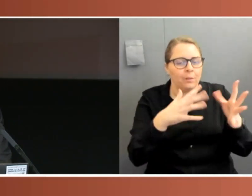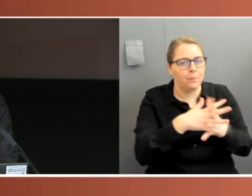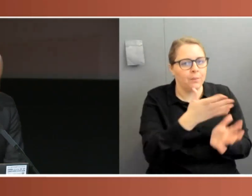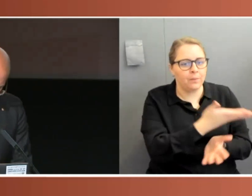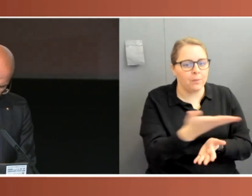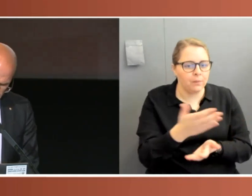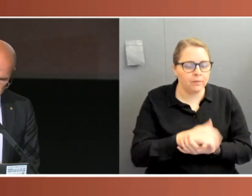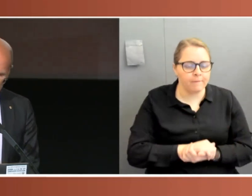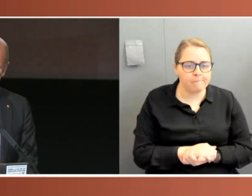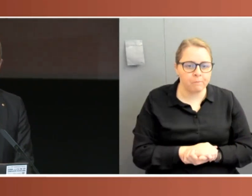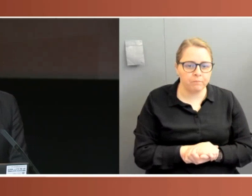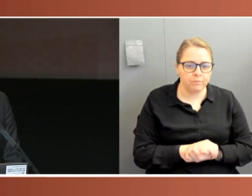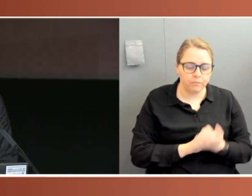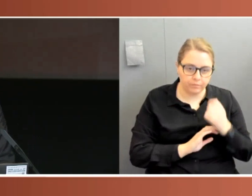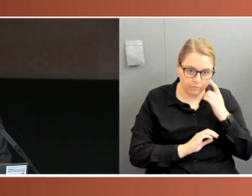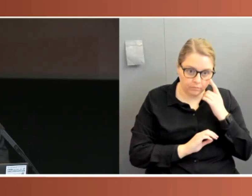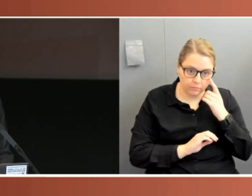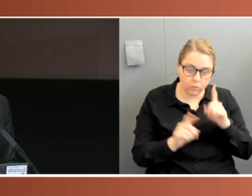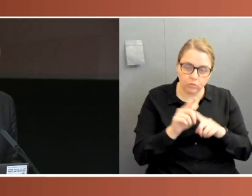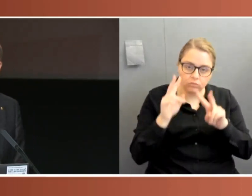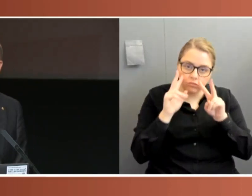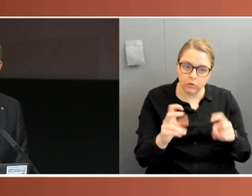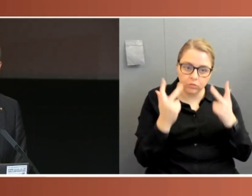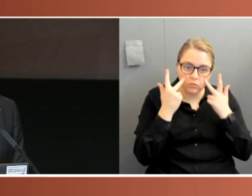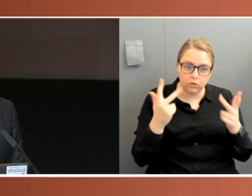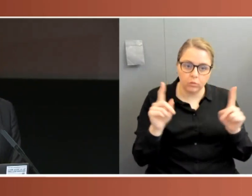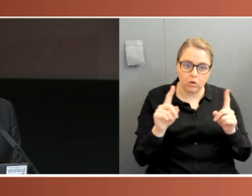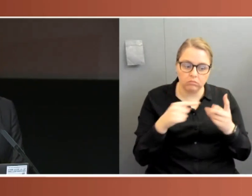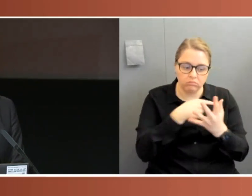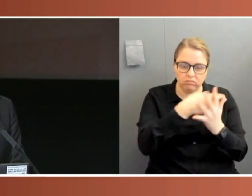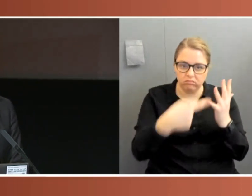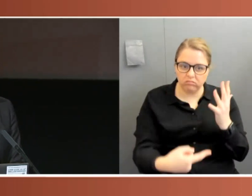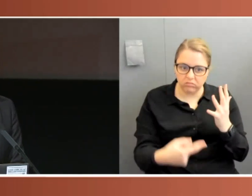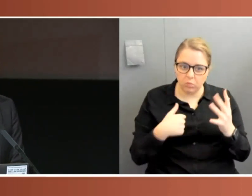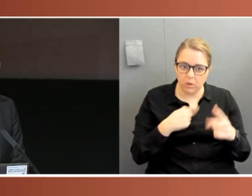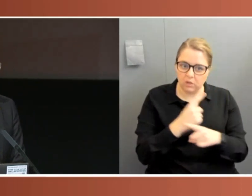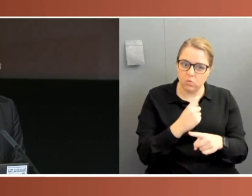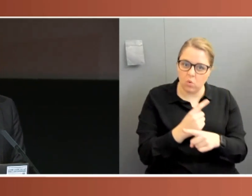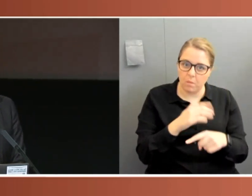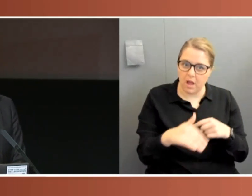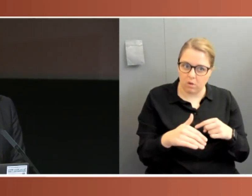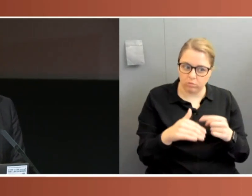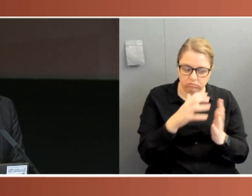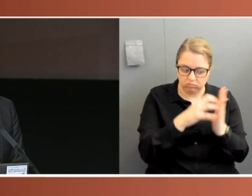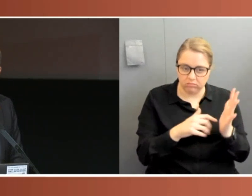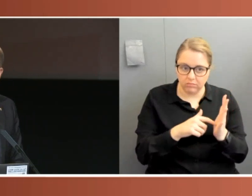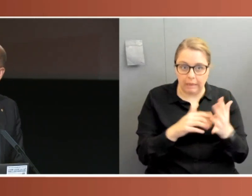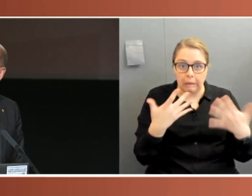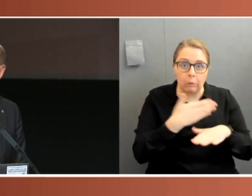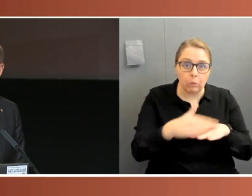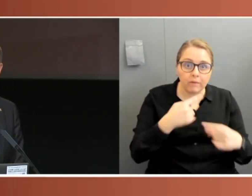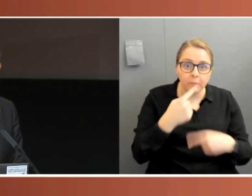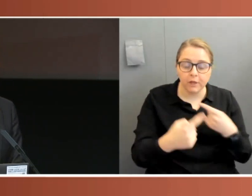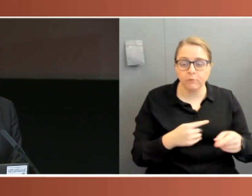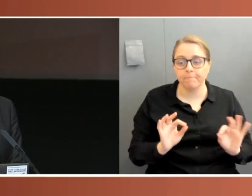broadly the study shows is that many of these things we've talked about aren't surprising or even particularly new. We're not suggesting